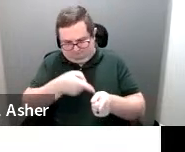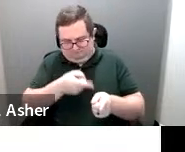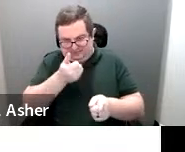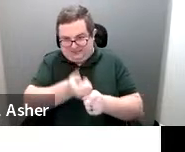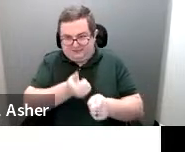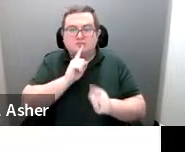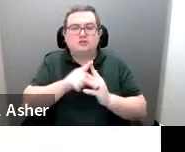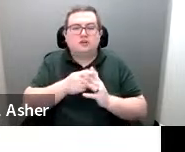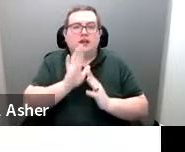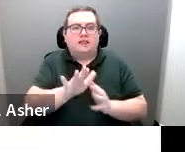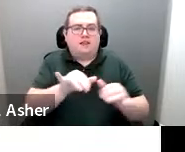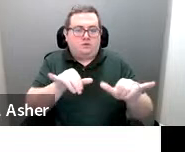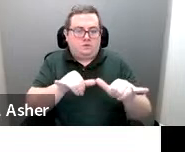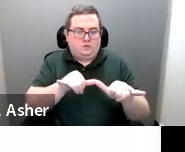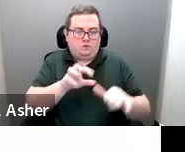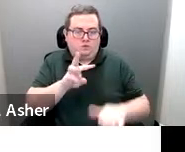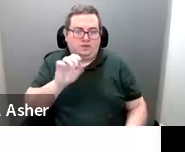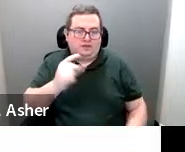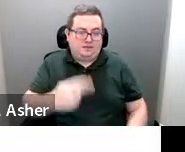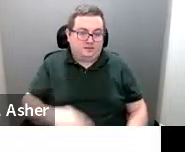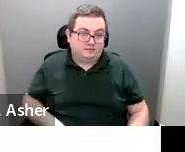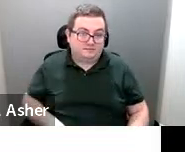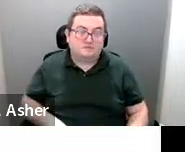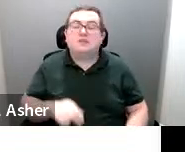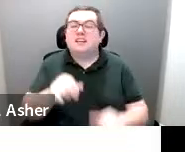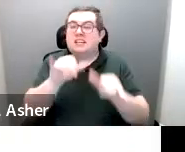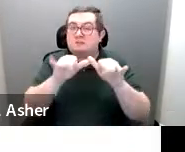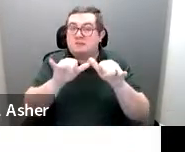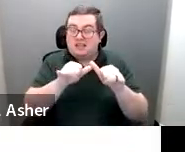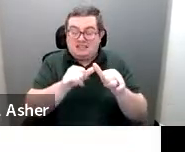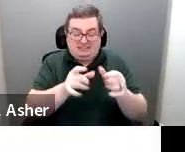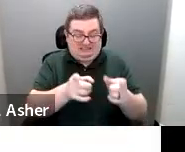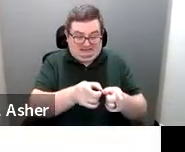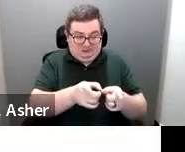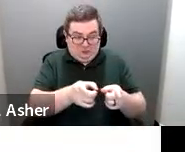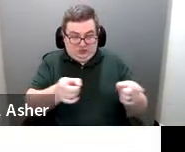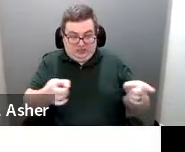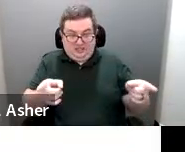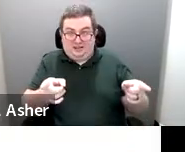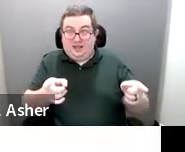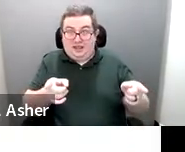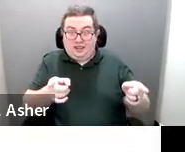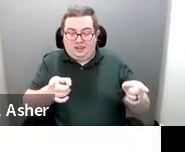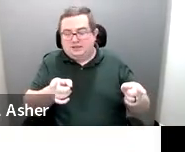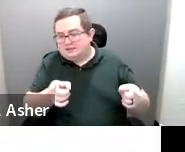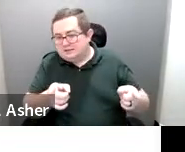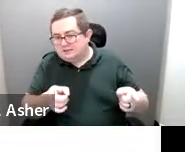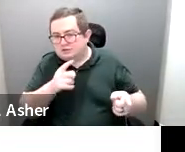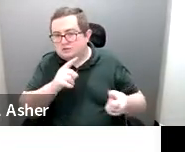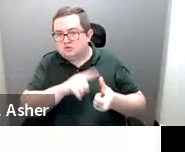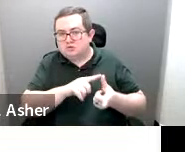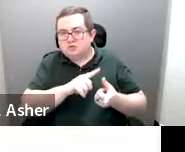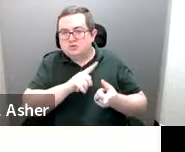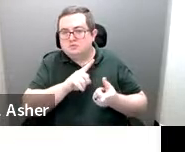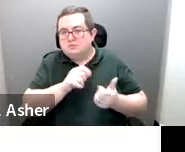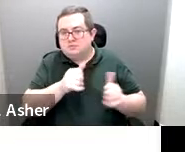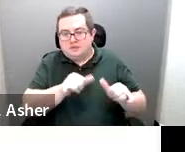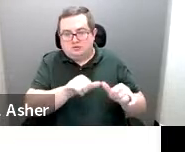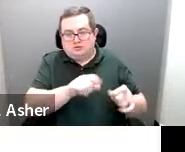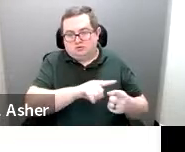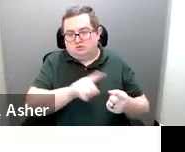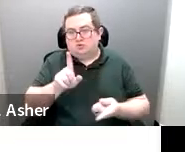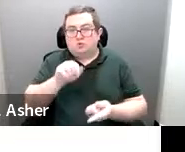width. So when you're measuring the width of a parking space, you are measuring it to the center of the marked